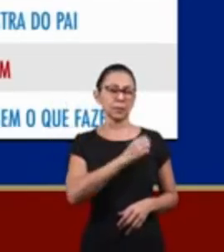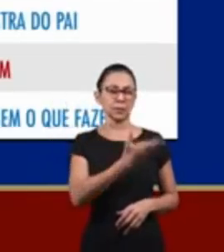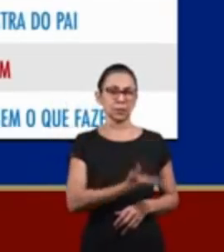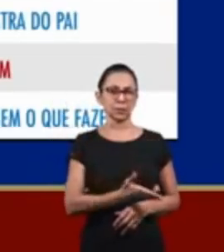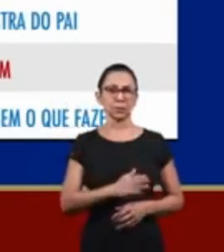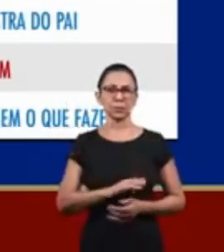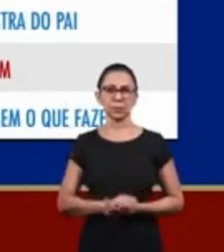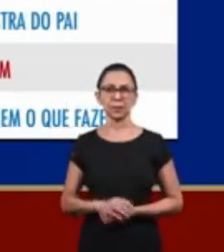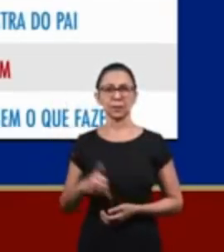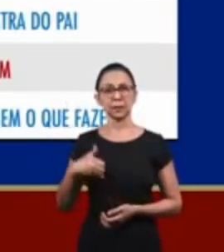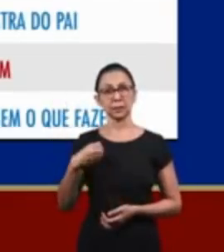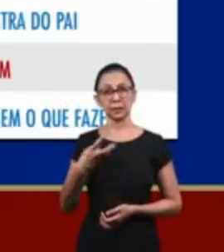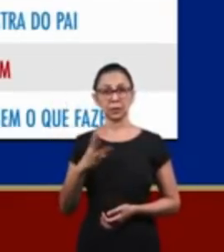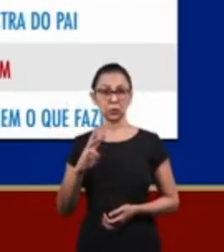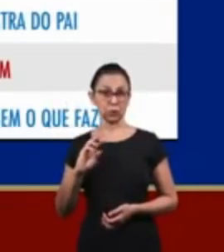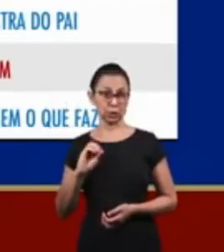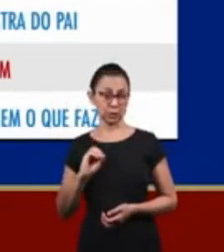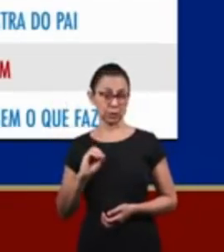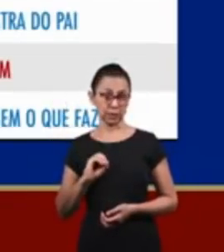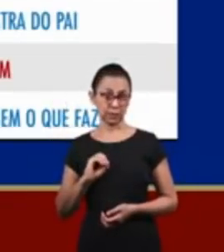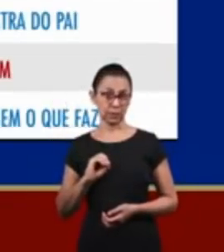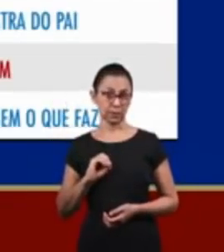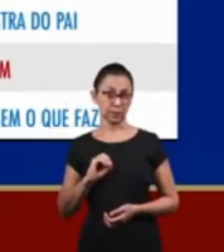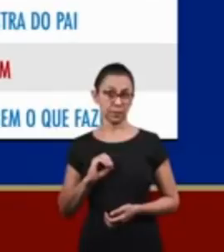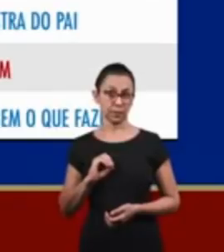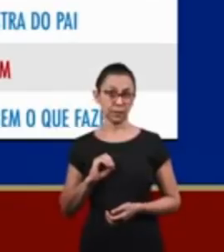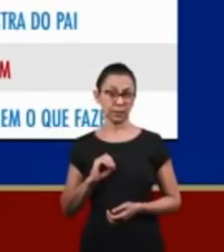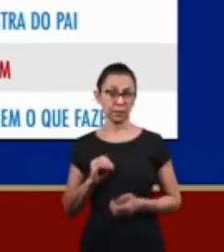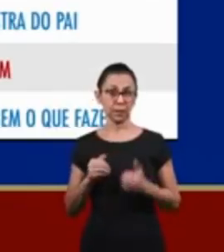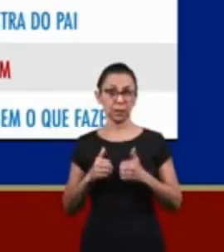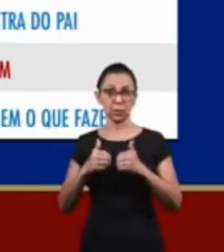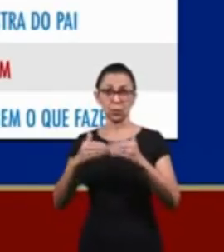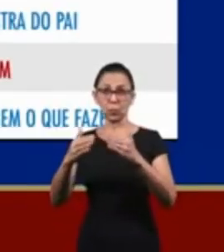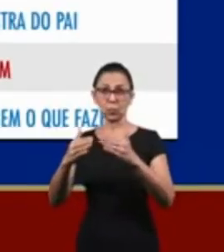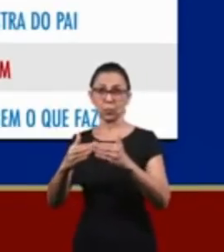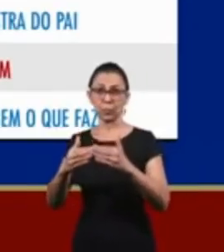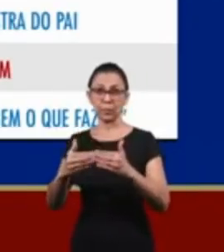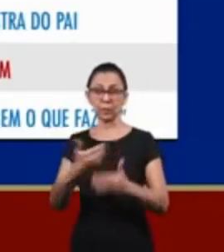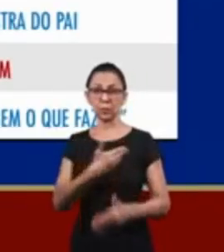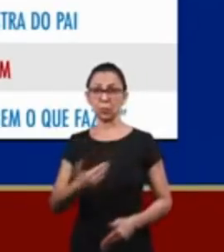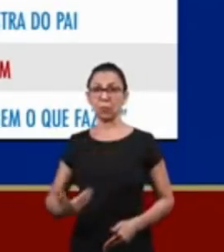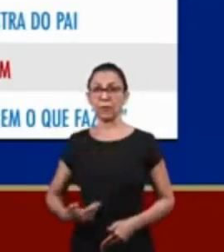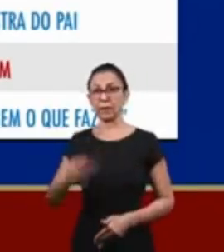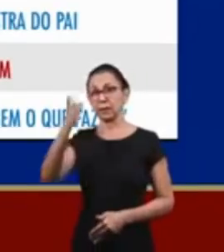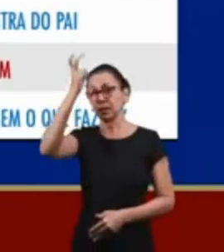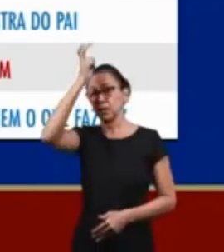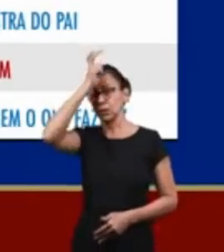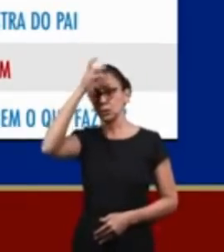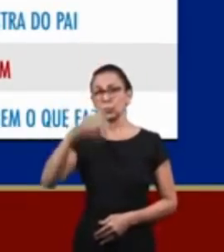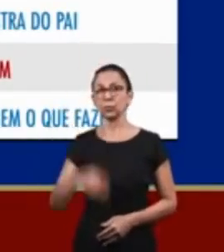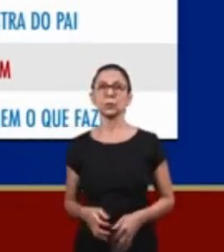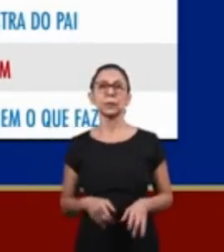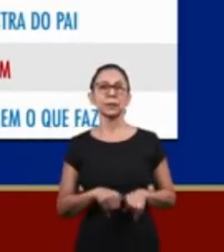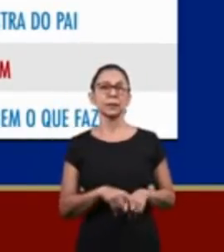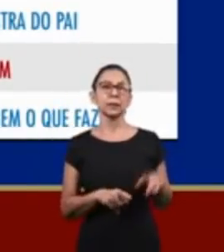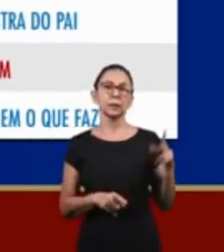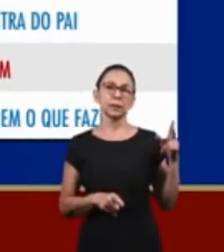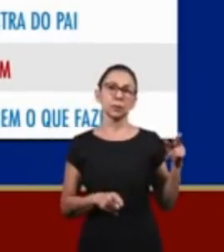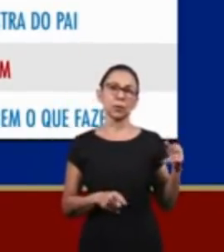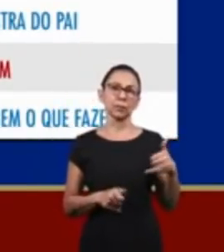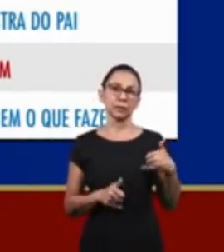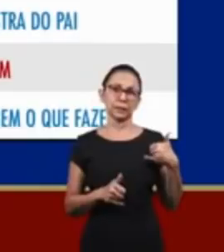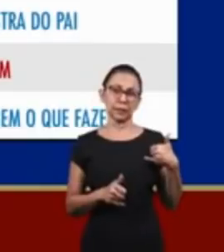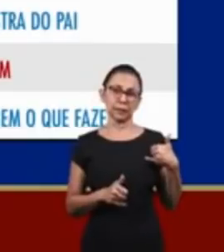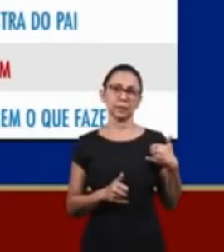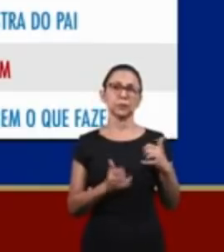loved by God. Joseph, at 30 years old, started his reign in the land of Egypt. Jesus,